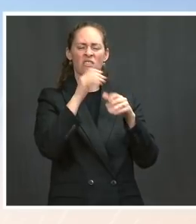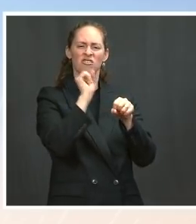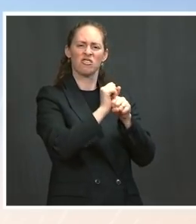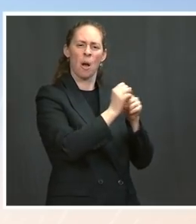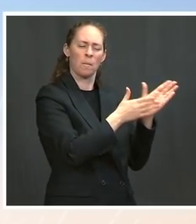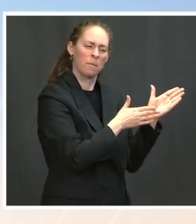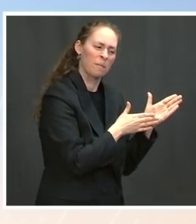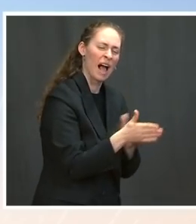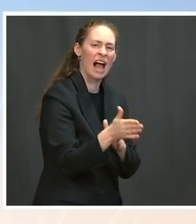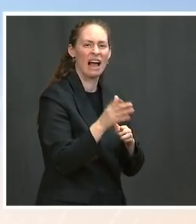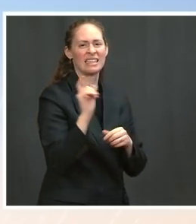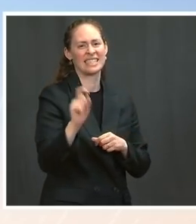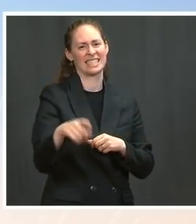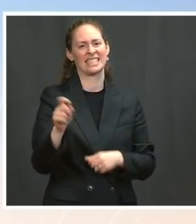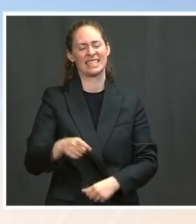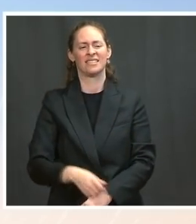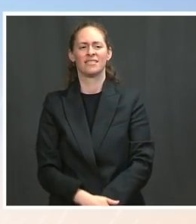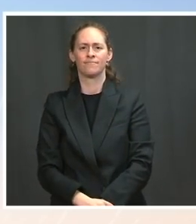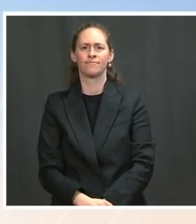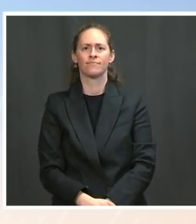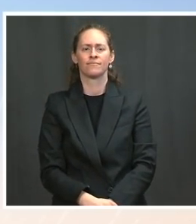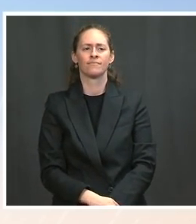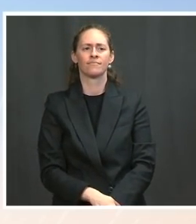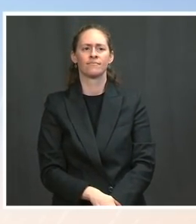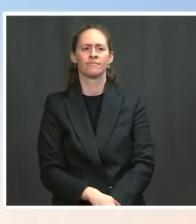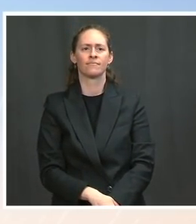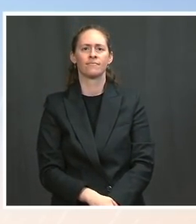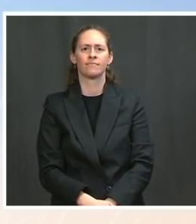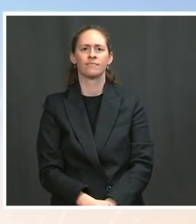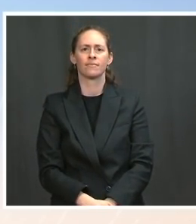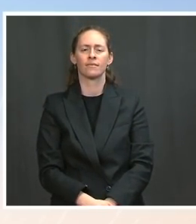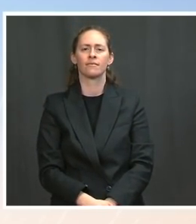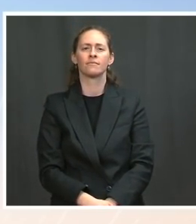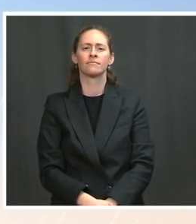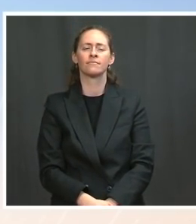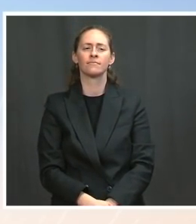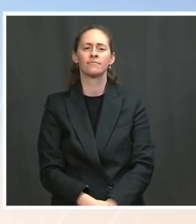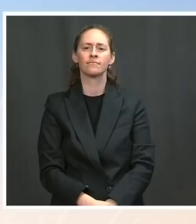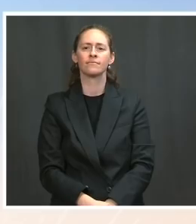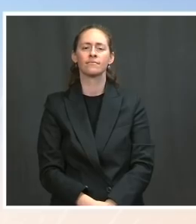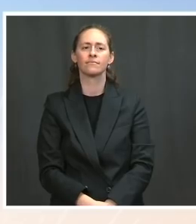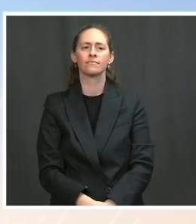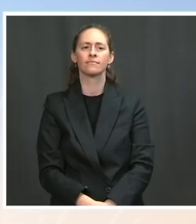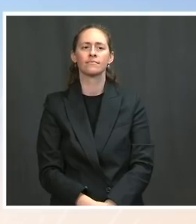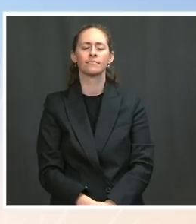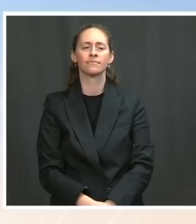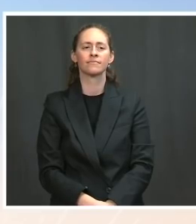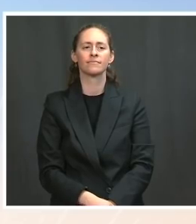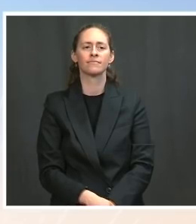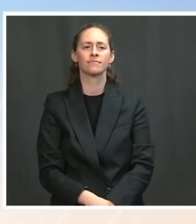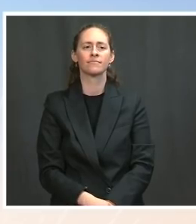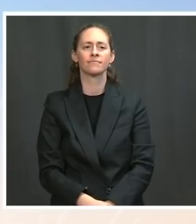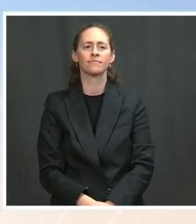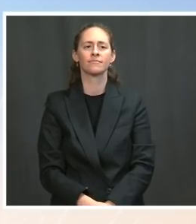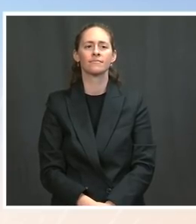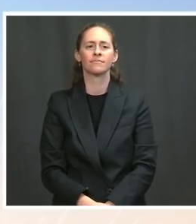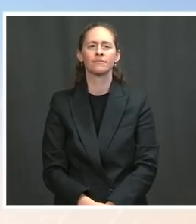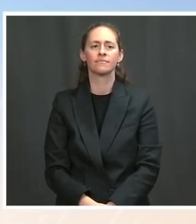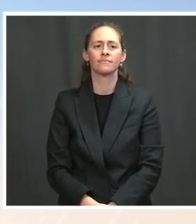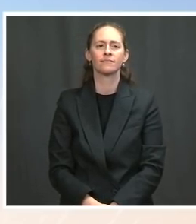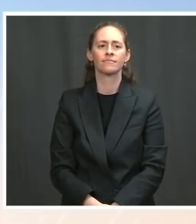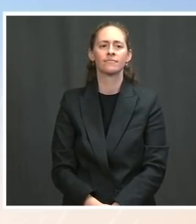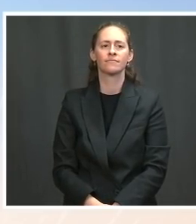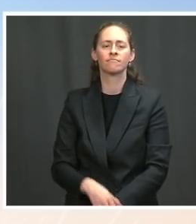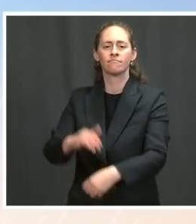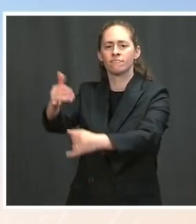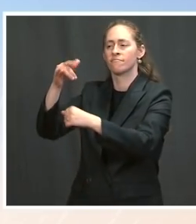President Biden just said that he was confident that he would be meeting with Putin in June next month and suggested that